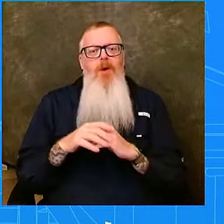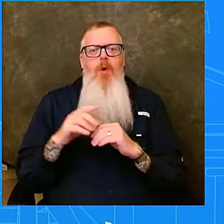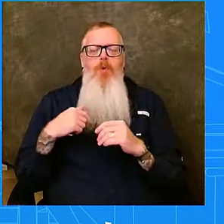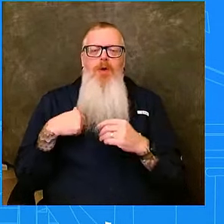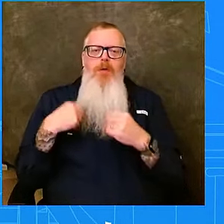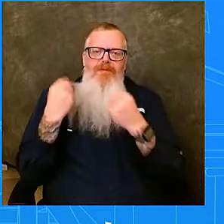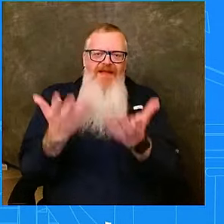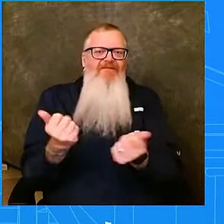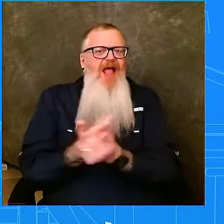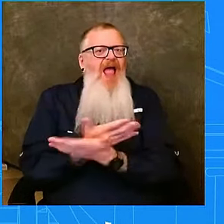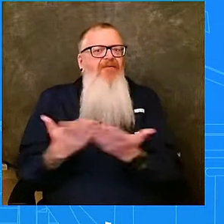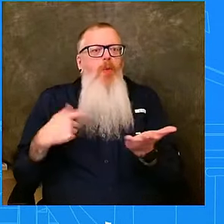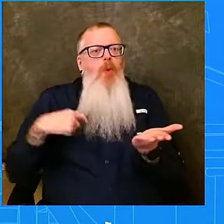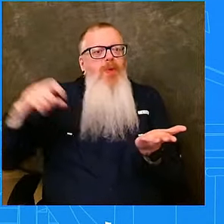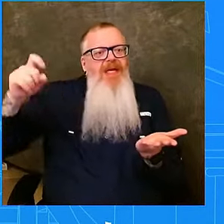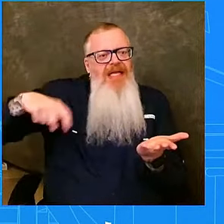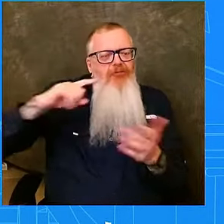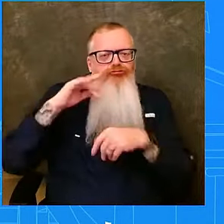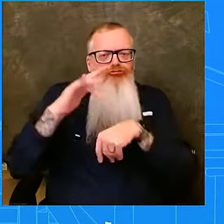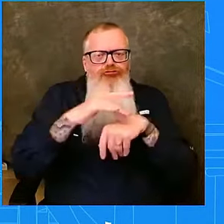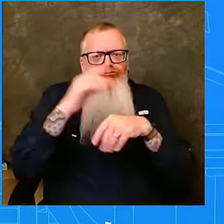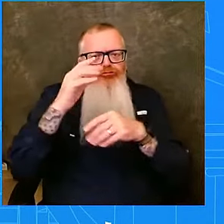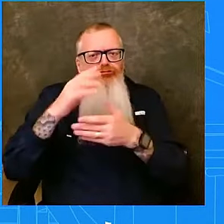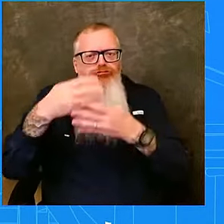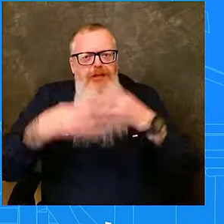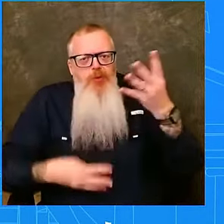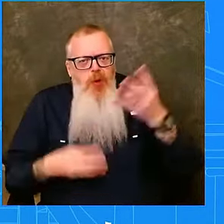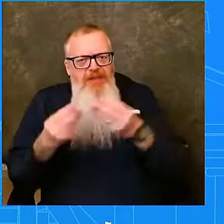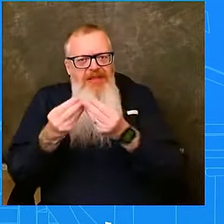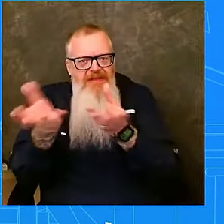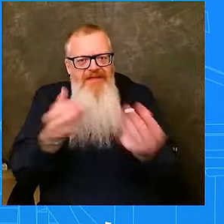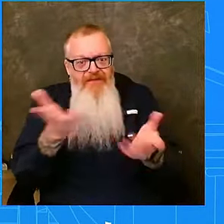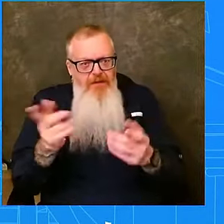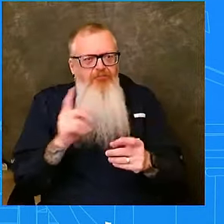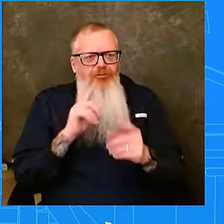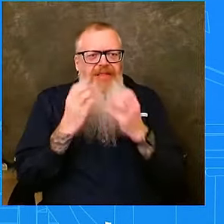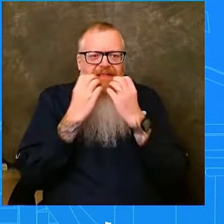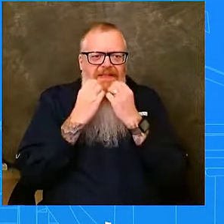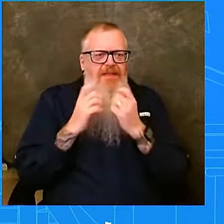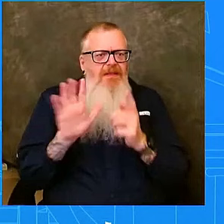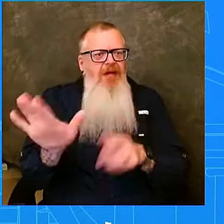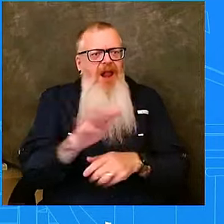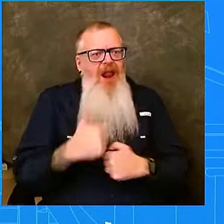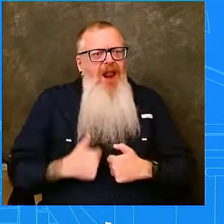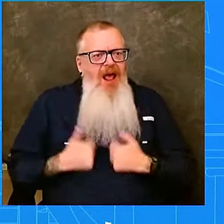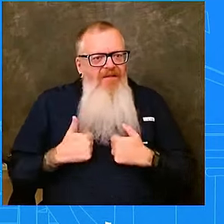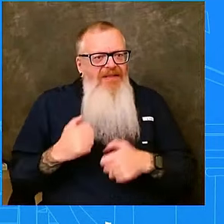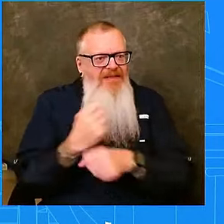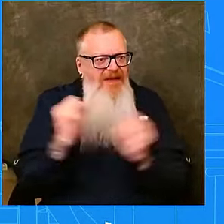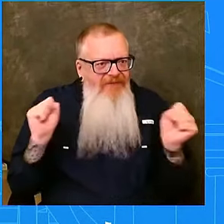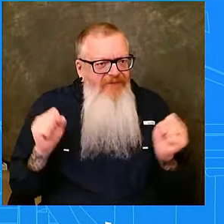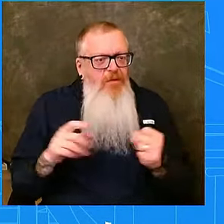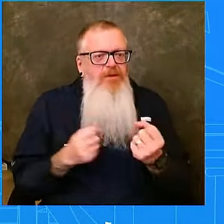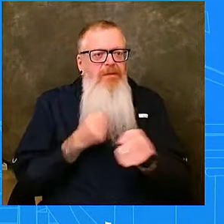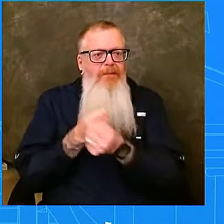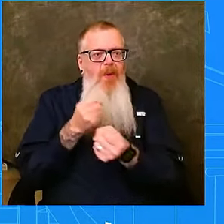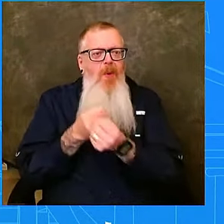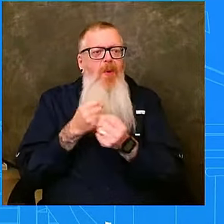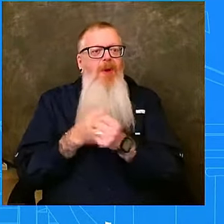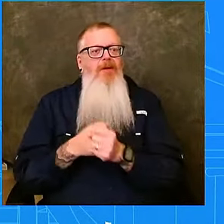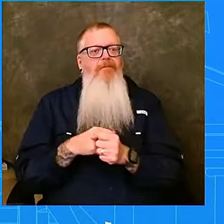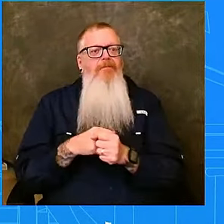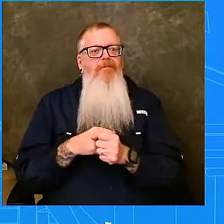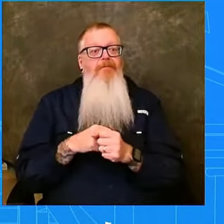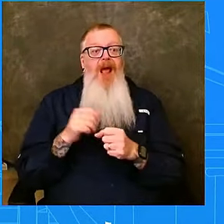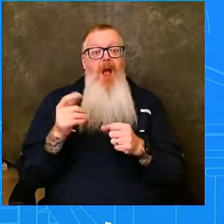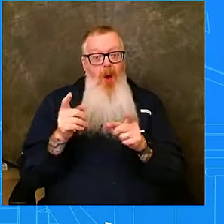lives and support the response activities. In addition to the thousands of people that I already have on the ground in Florida